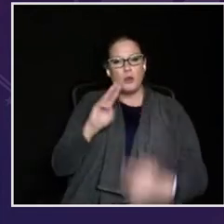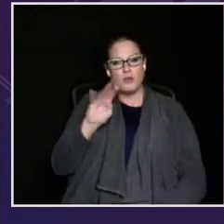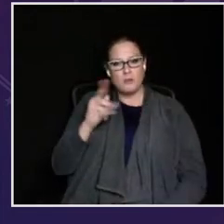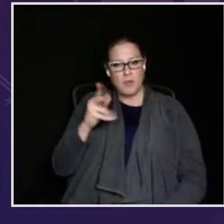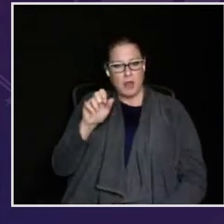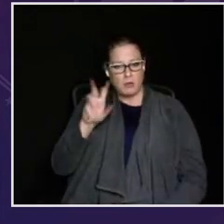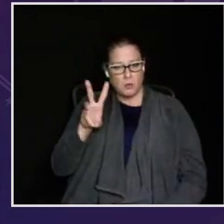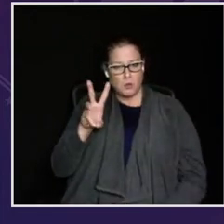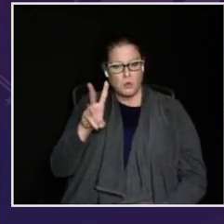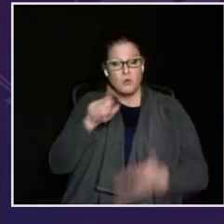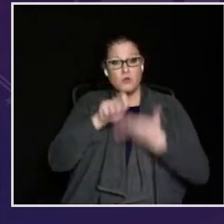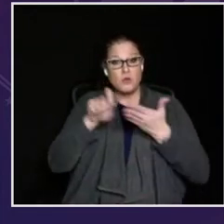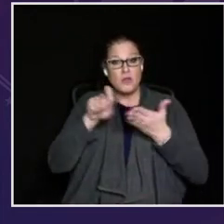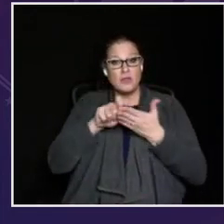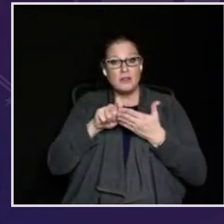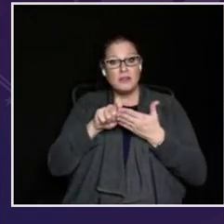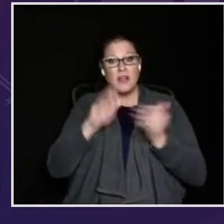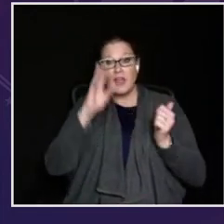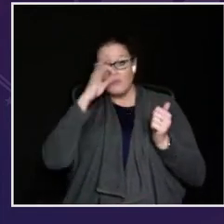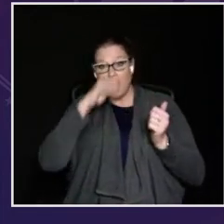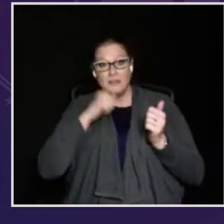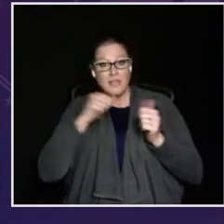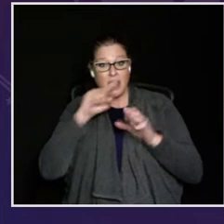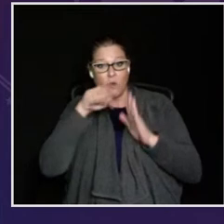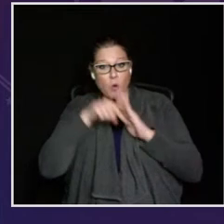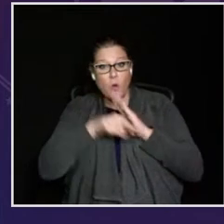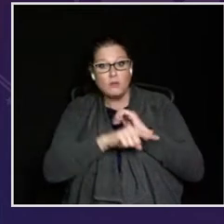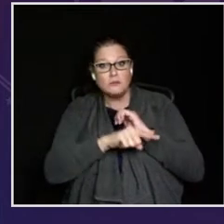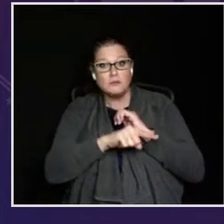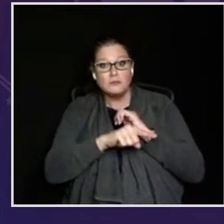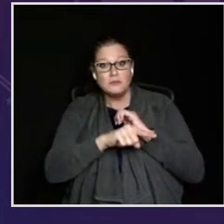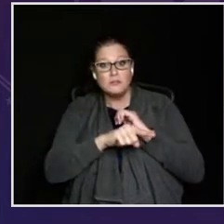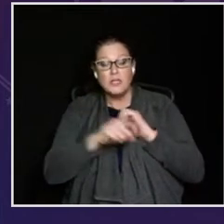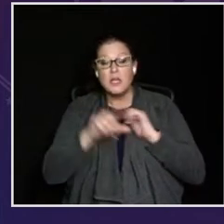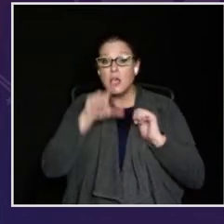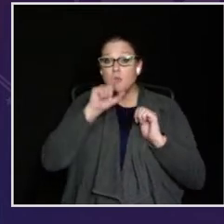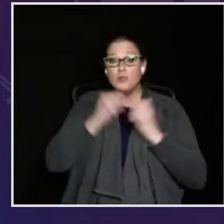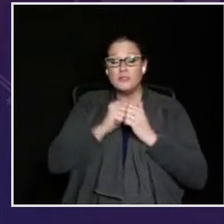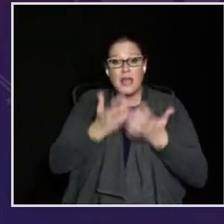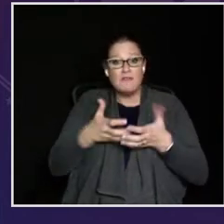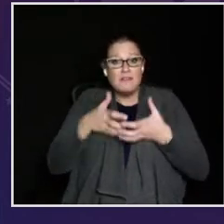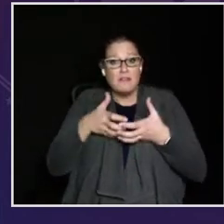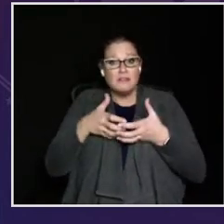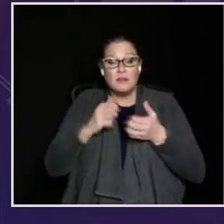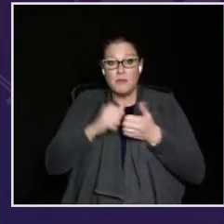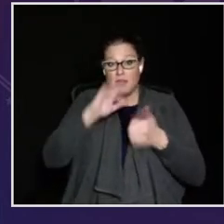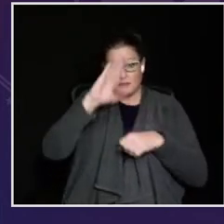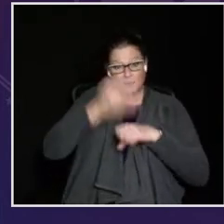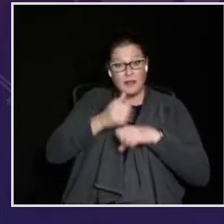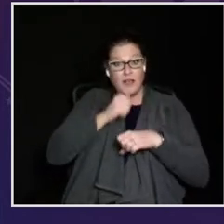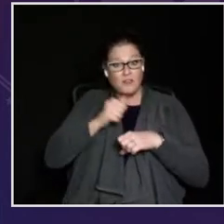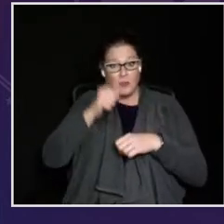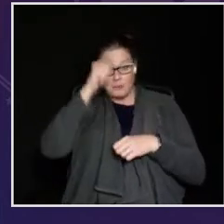us, I am reminded of the book of Matthew where it is written, foxes have holes,